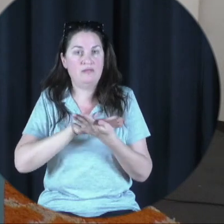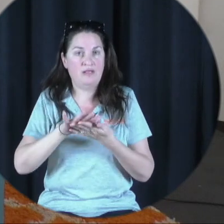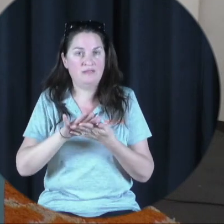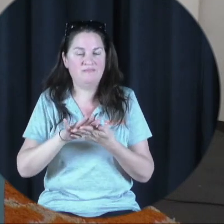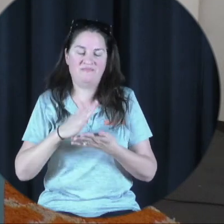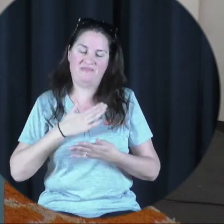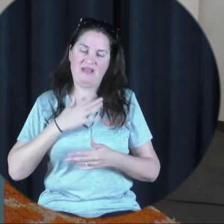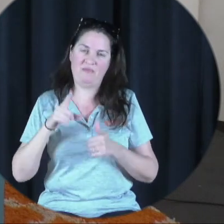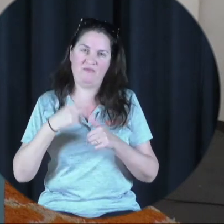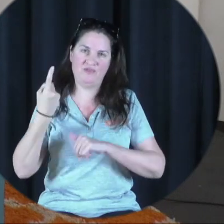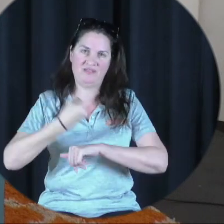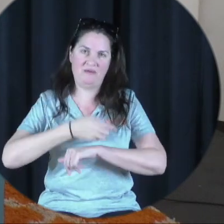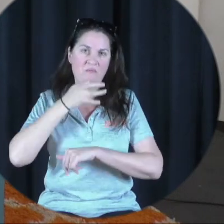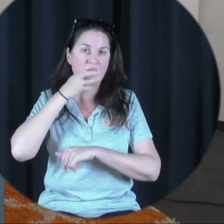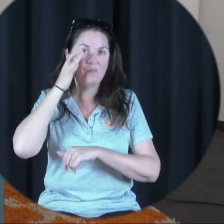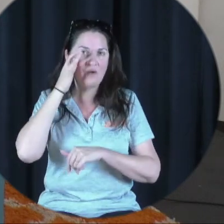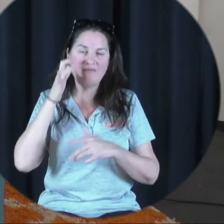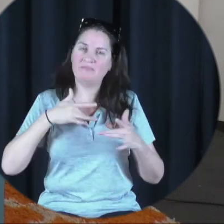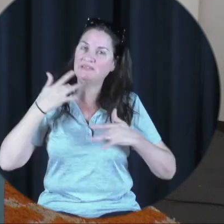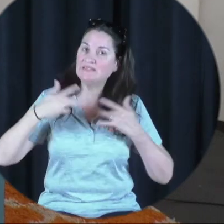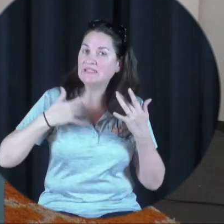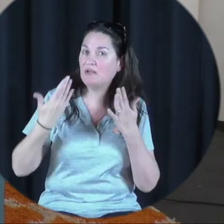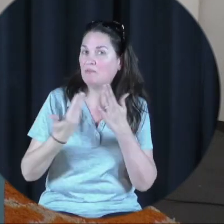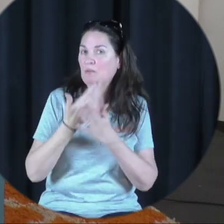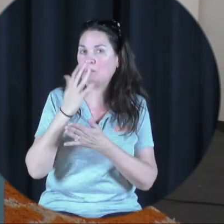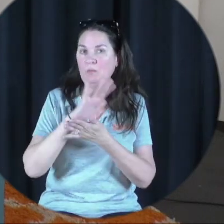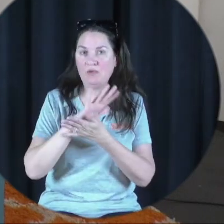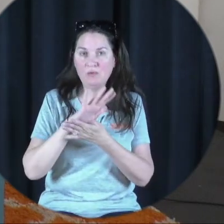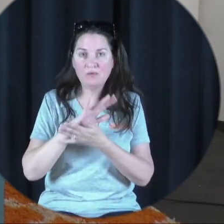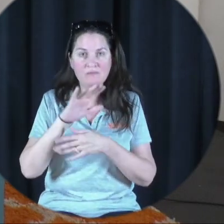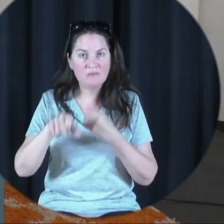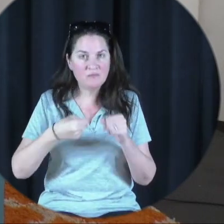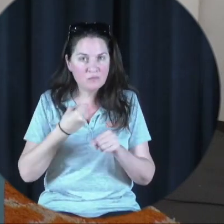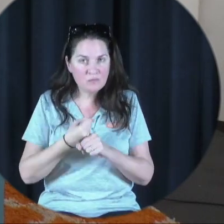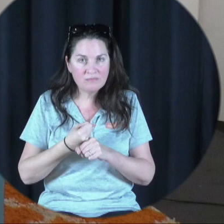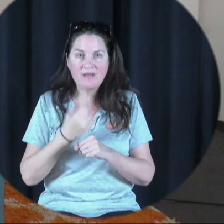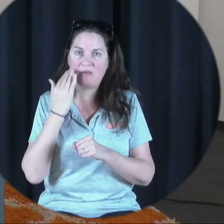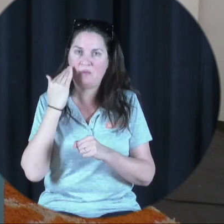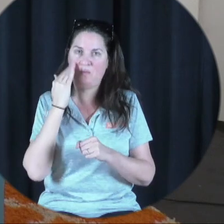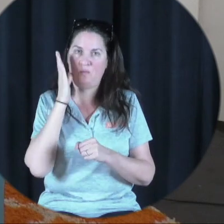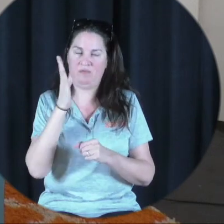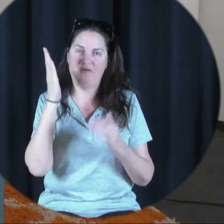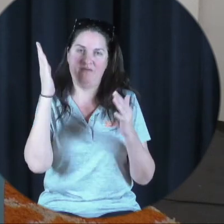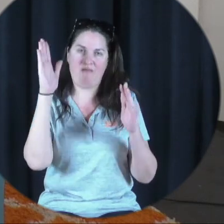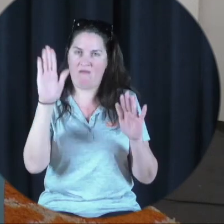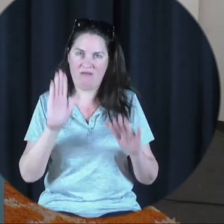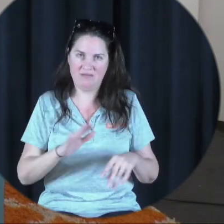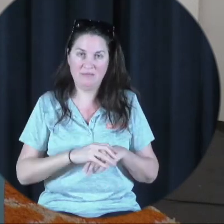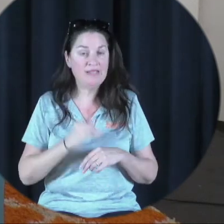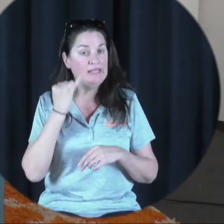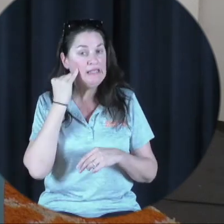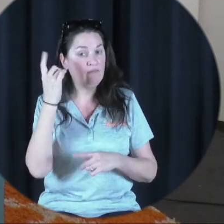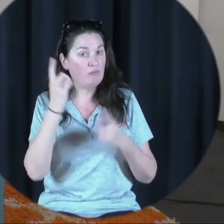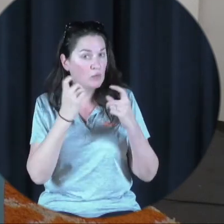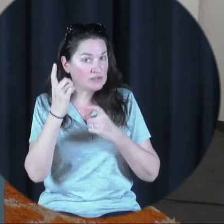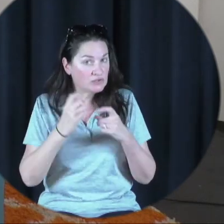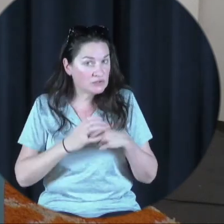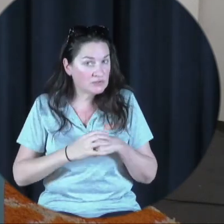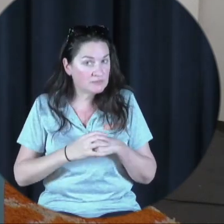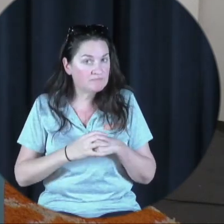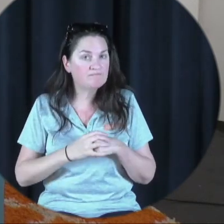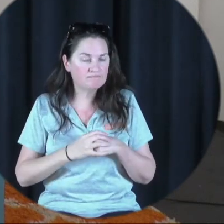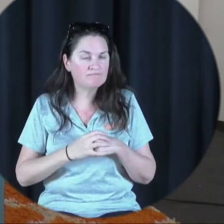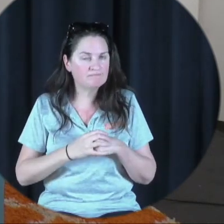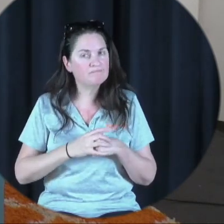Happy first day, Braves. I am so excited for this school year, and I know it's going to be great. If you have any questions or concerns about what I've just